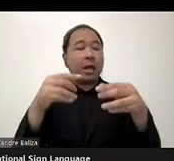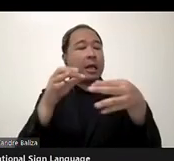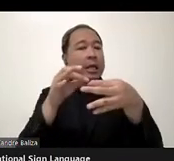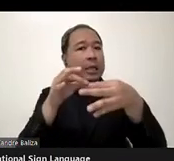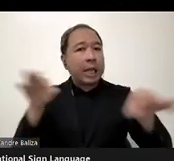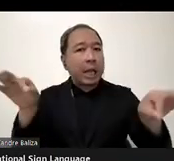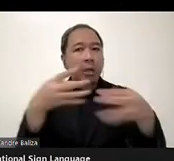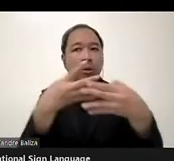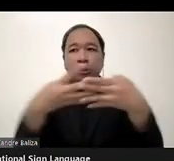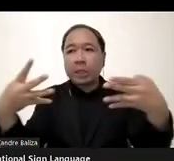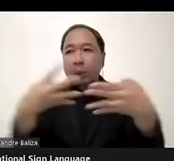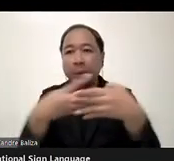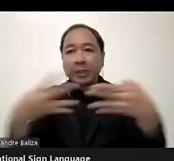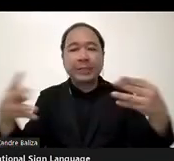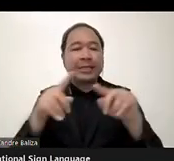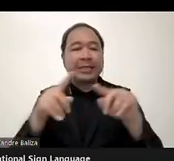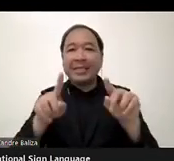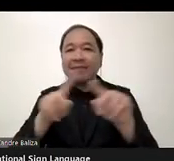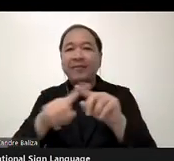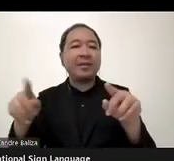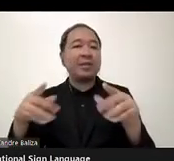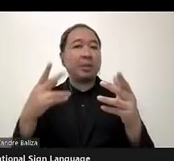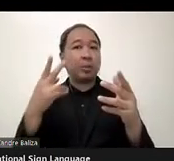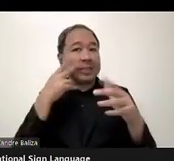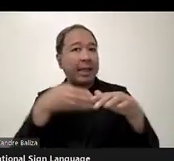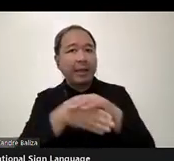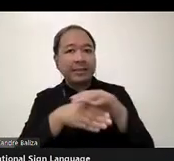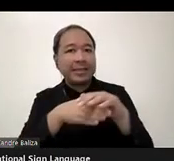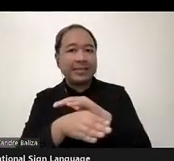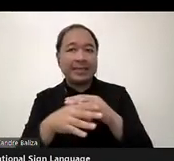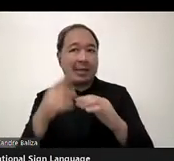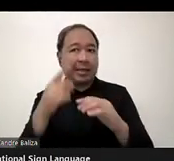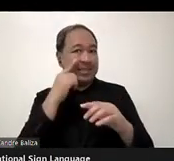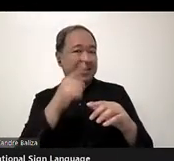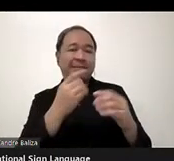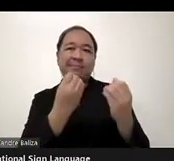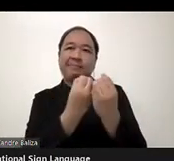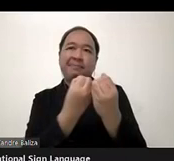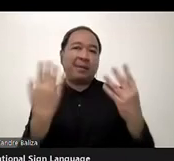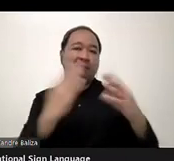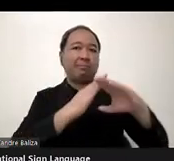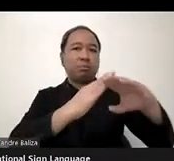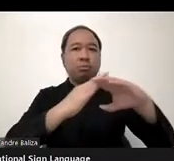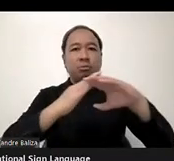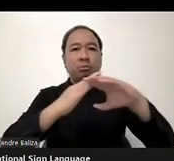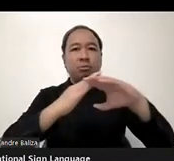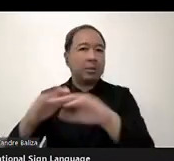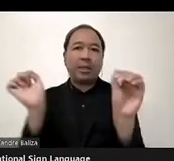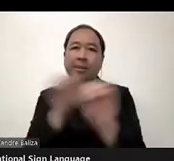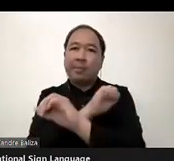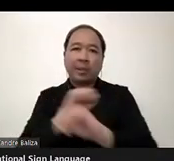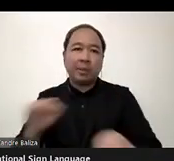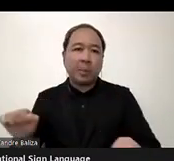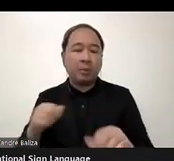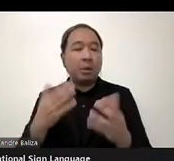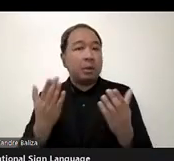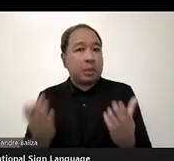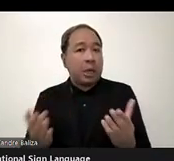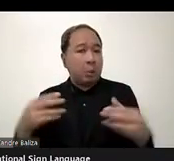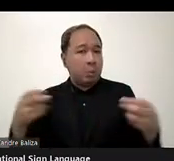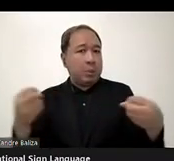a lot of barriers and they need human captioning until captioning becomes 100% accurate.